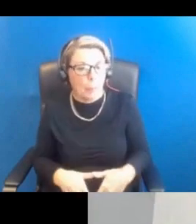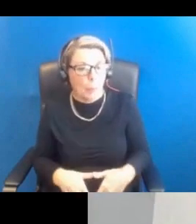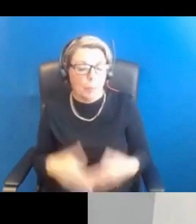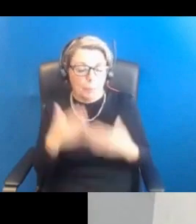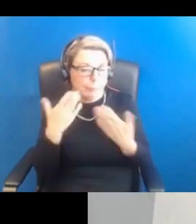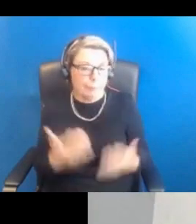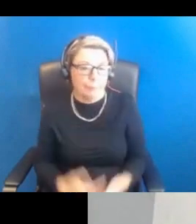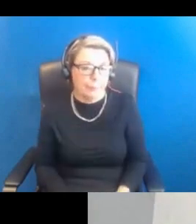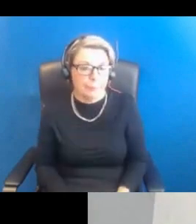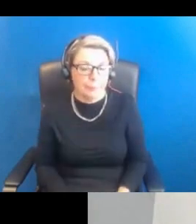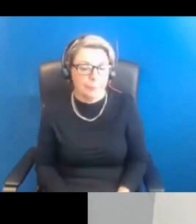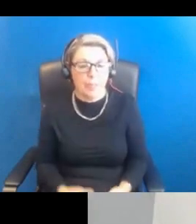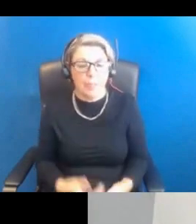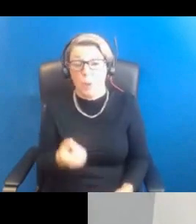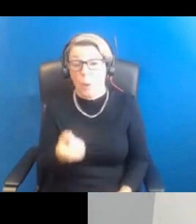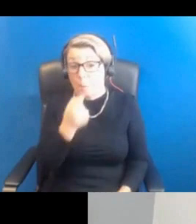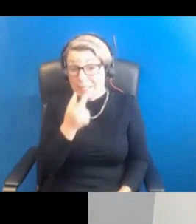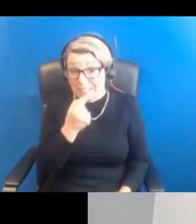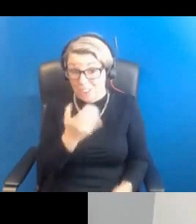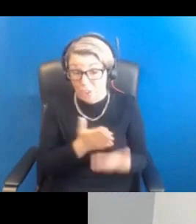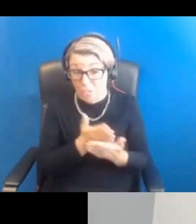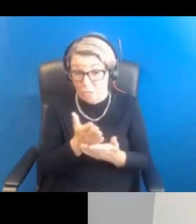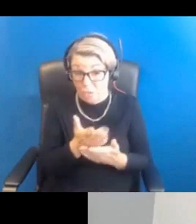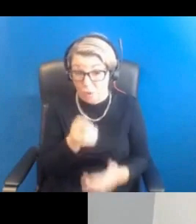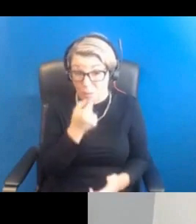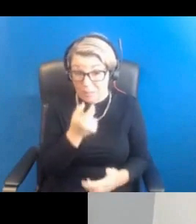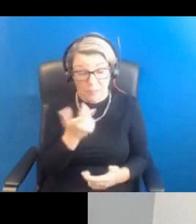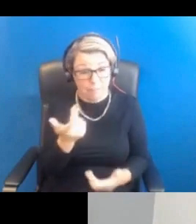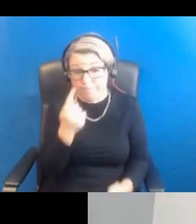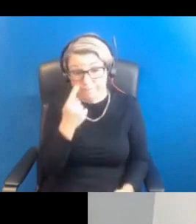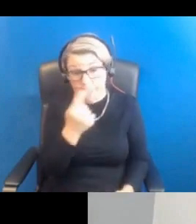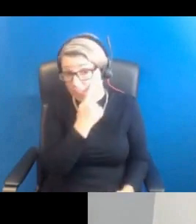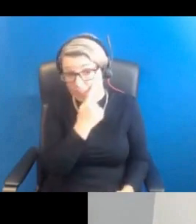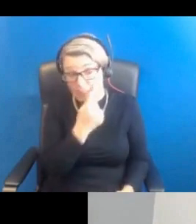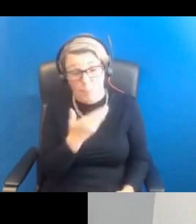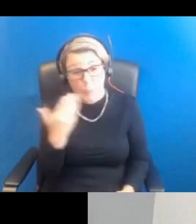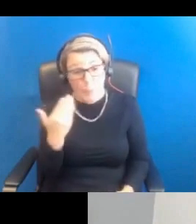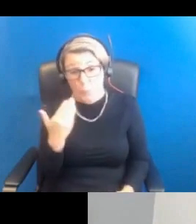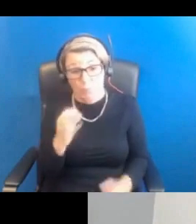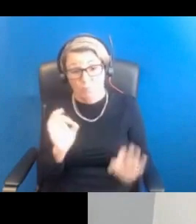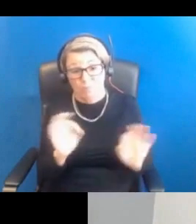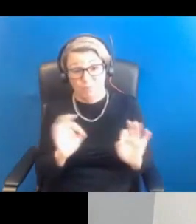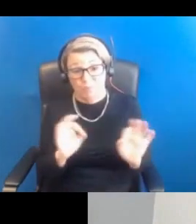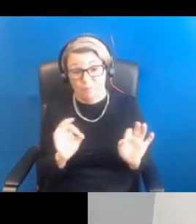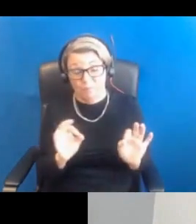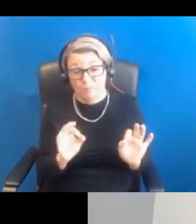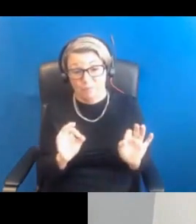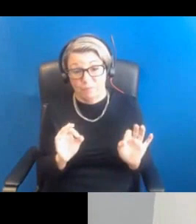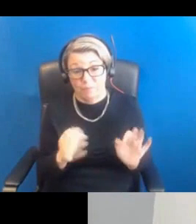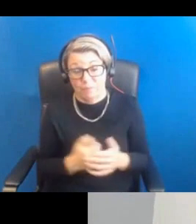happen by taking medication during pregnancy. There's certainly no evidence that we should be doing that or any evidence of what to do.